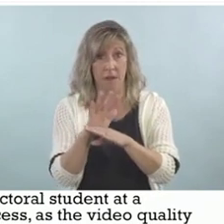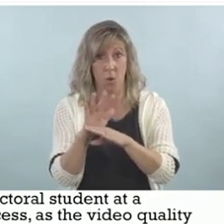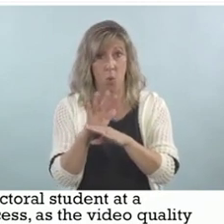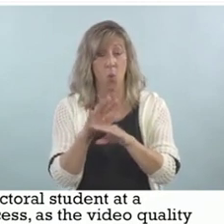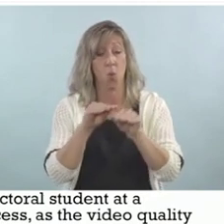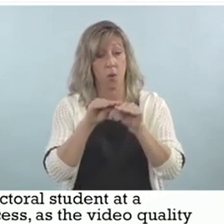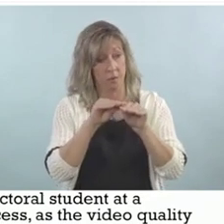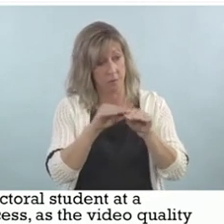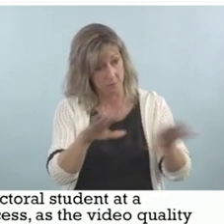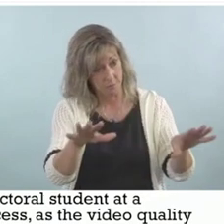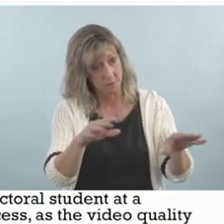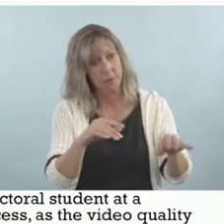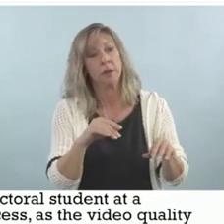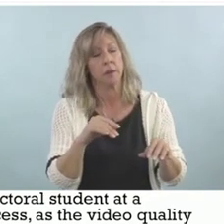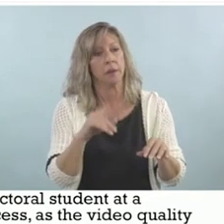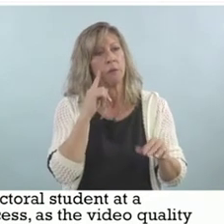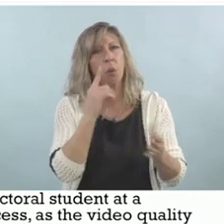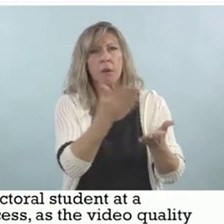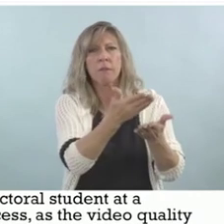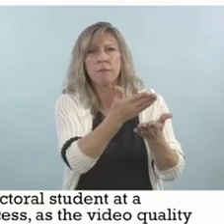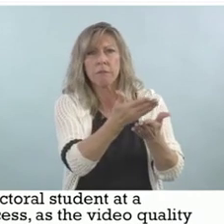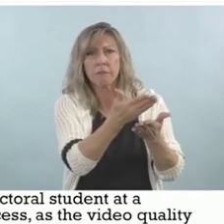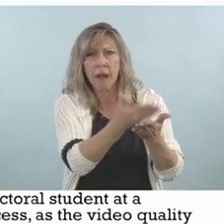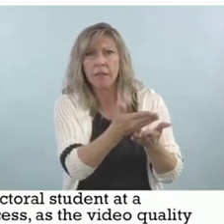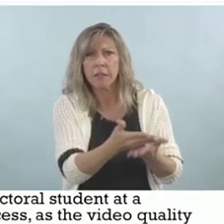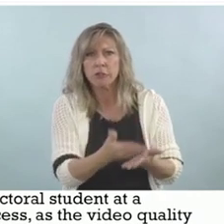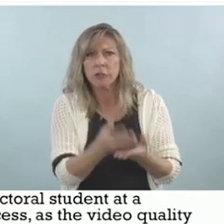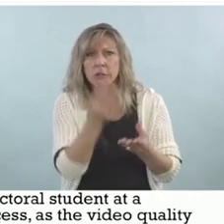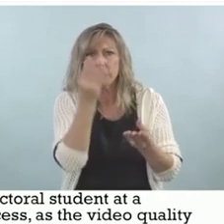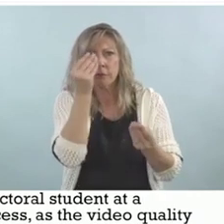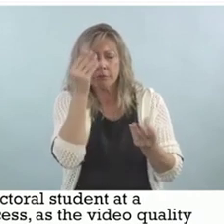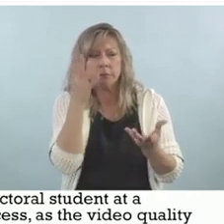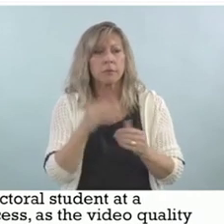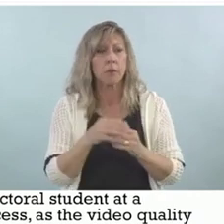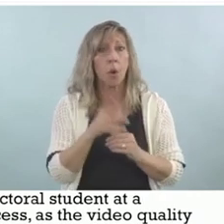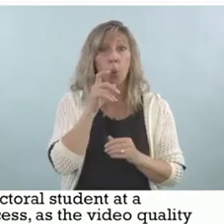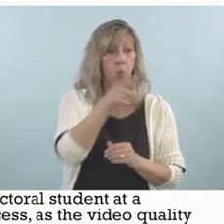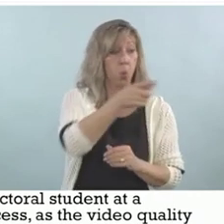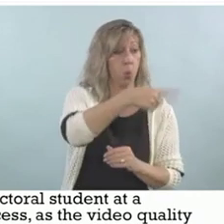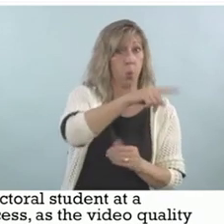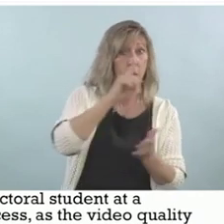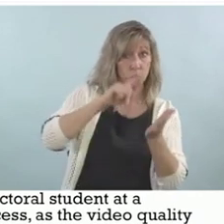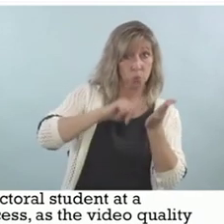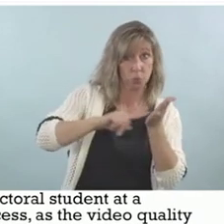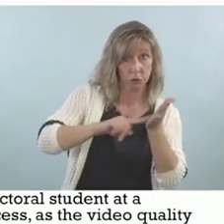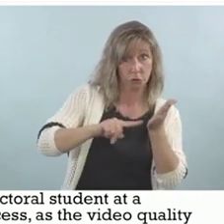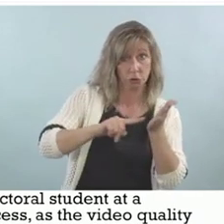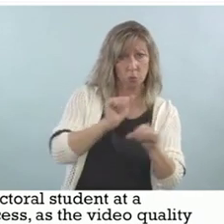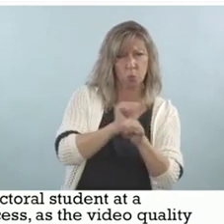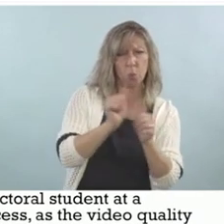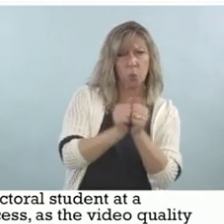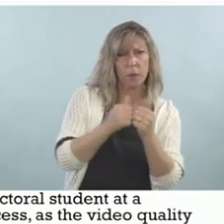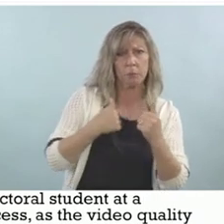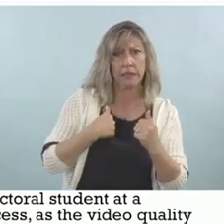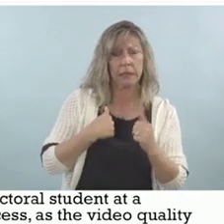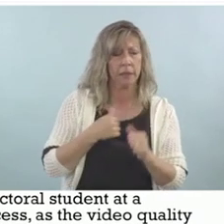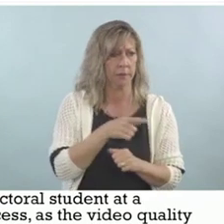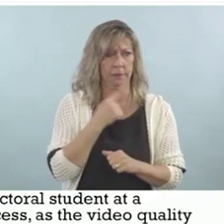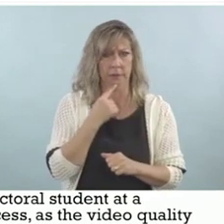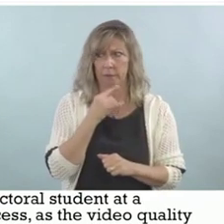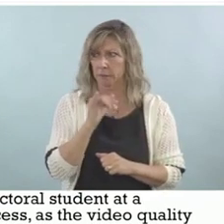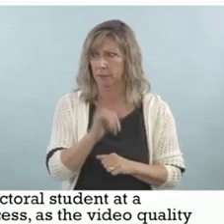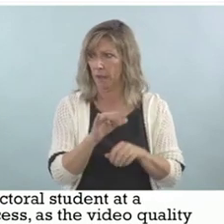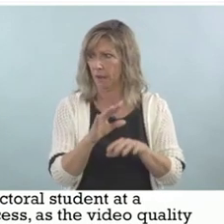the researchers that were working with me said these are not acceptable. And so